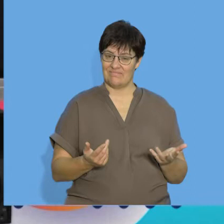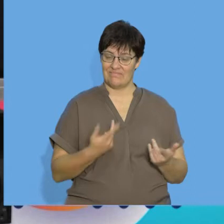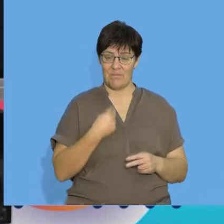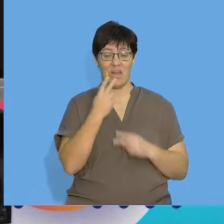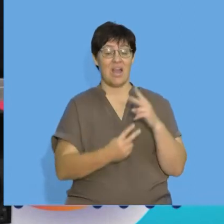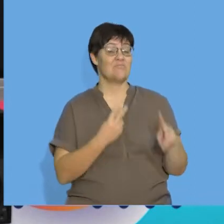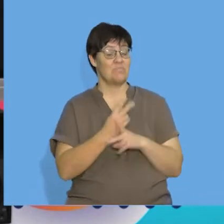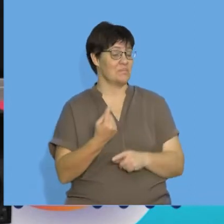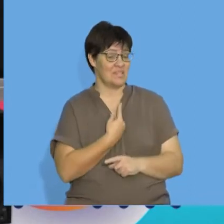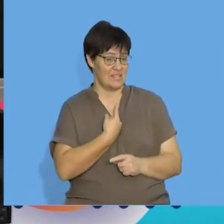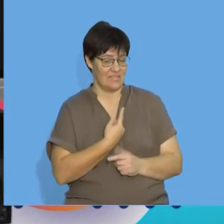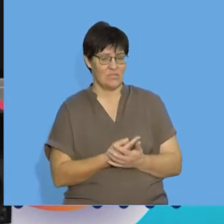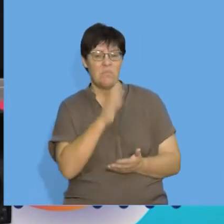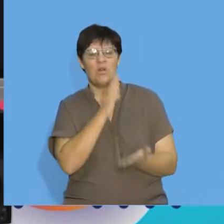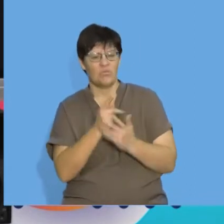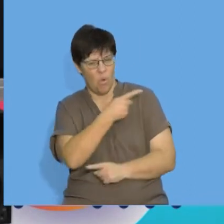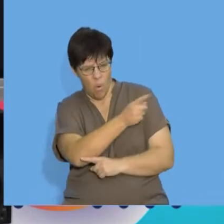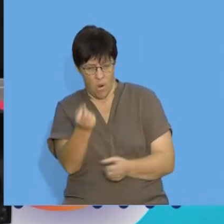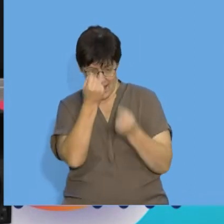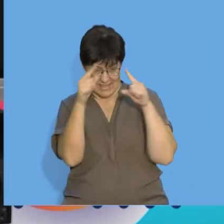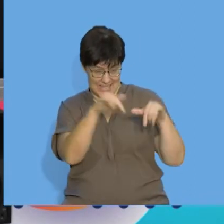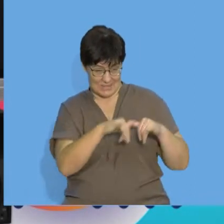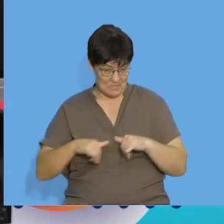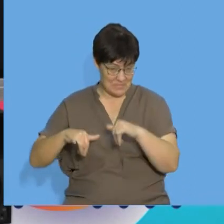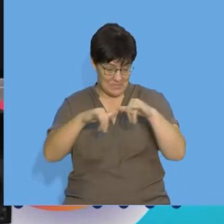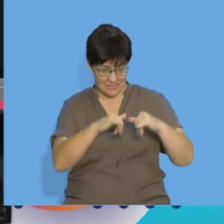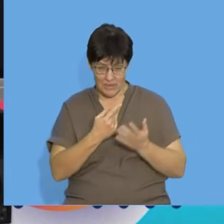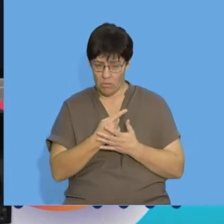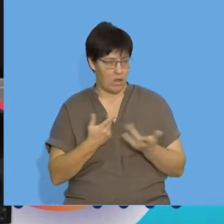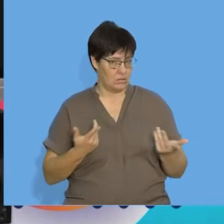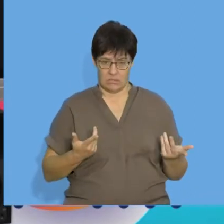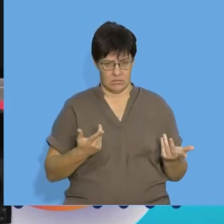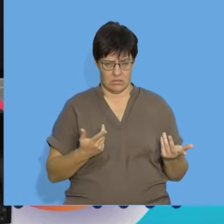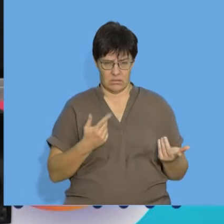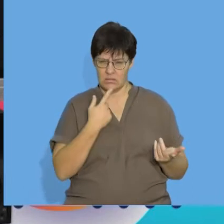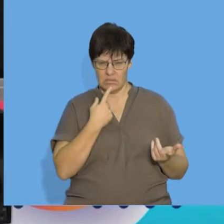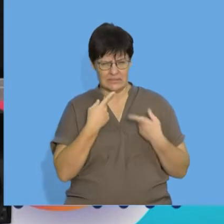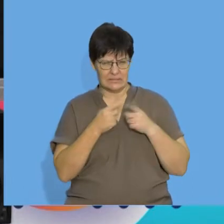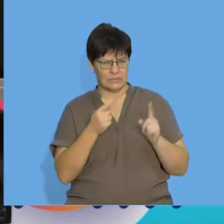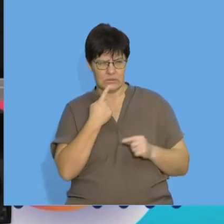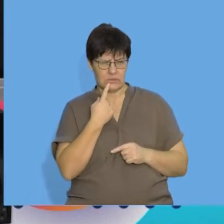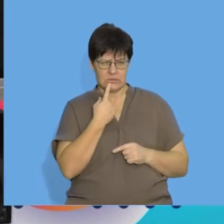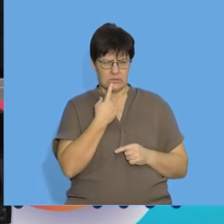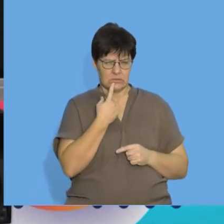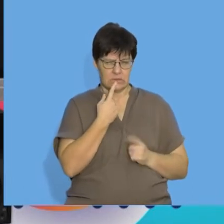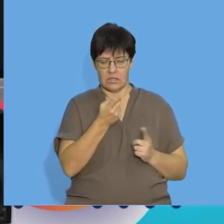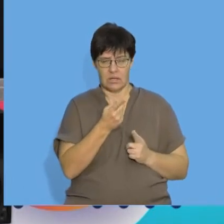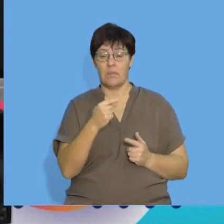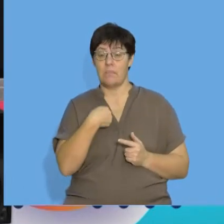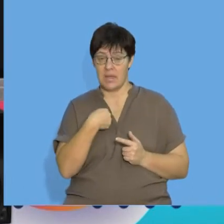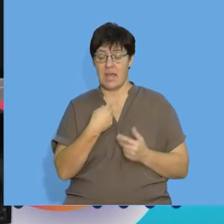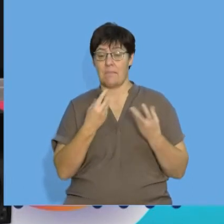So, I'm just going to repeat myself just to make sure we're all on the same page because there is a lot of use of the word difference.